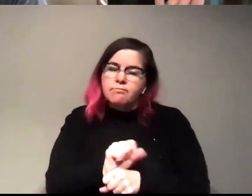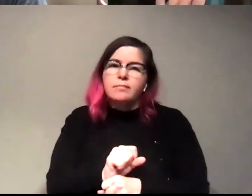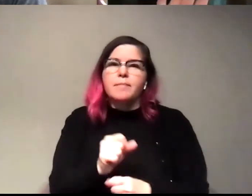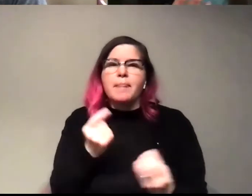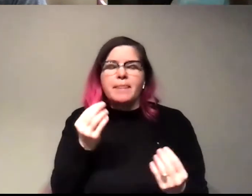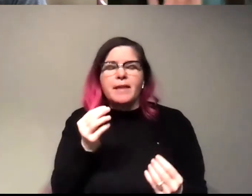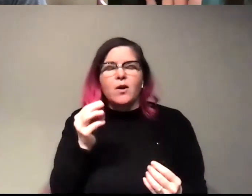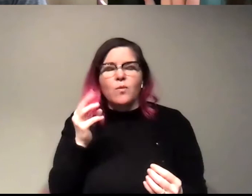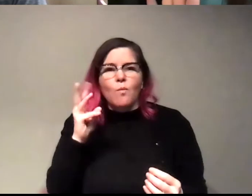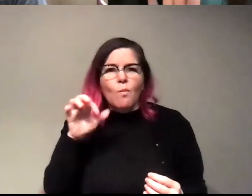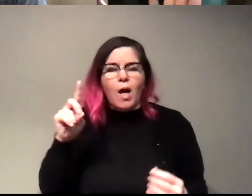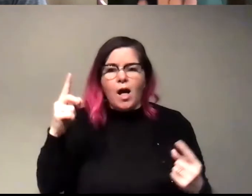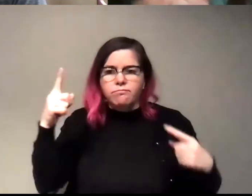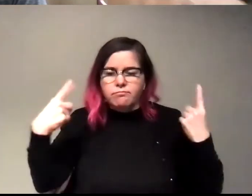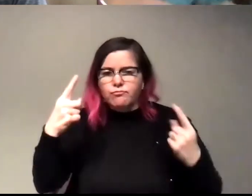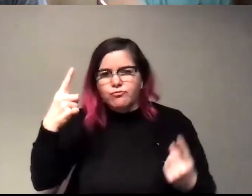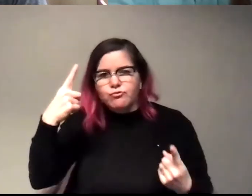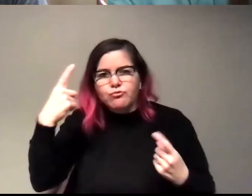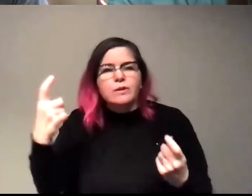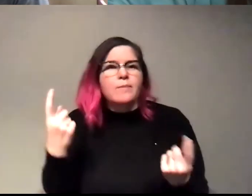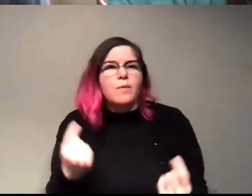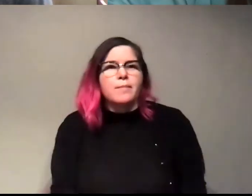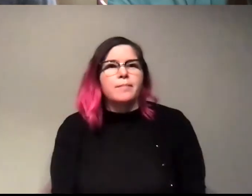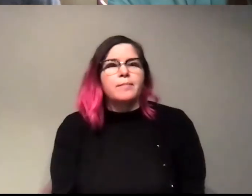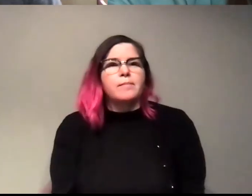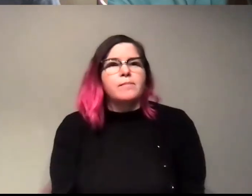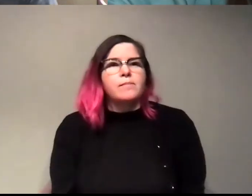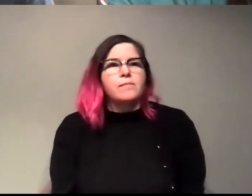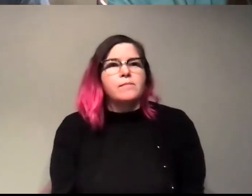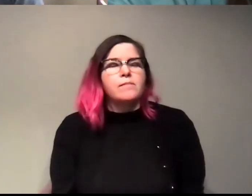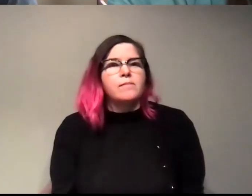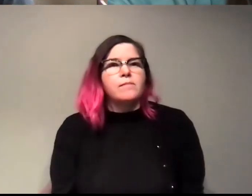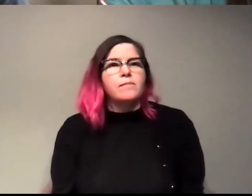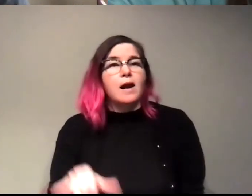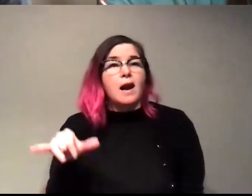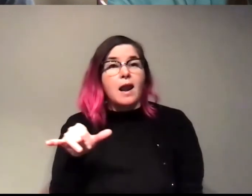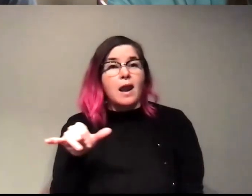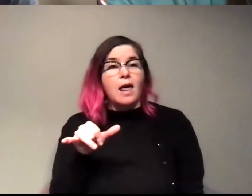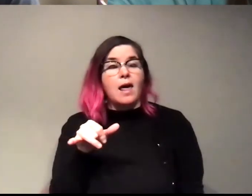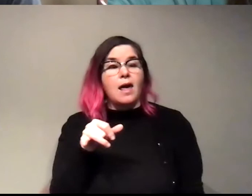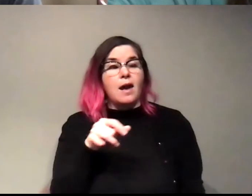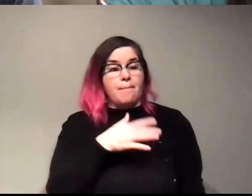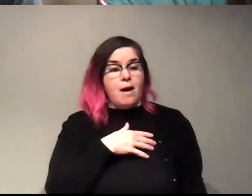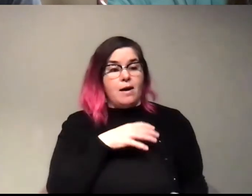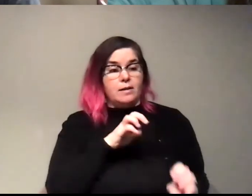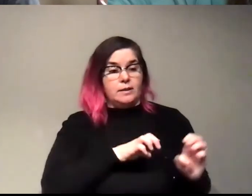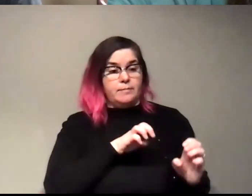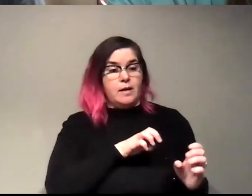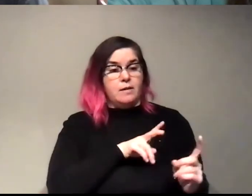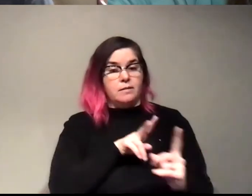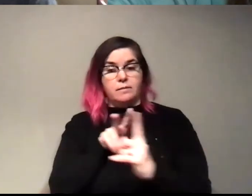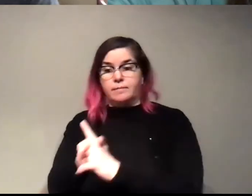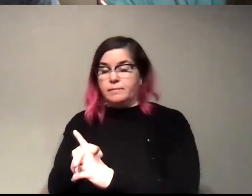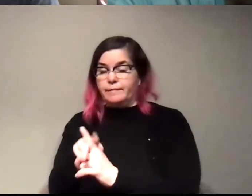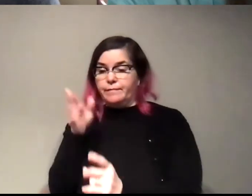wildest dreams. What are you playing with? Like the direction that I would ultimately want to see your research